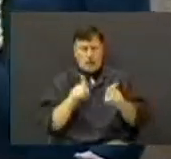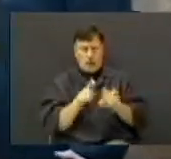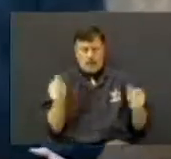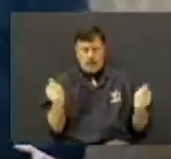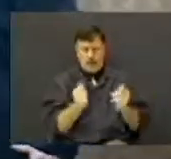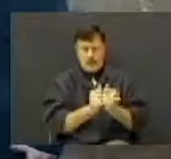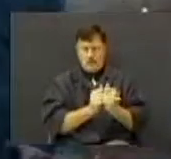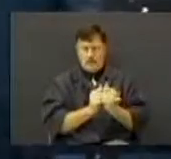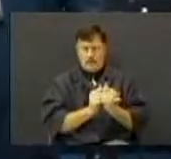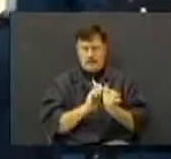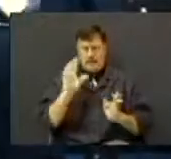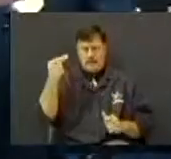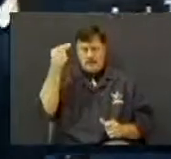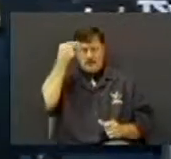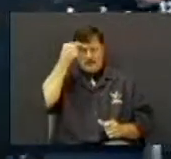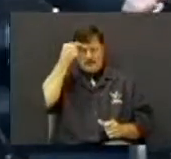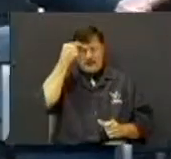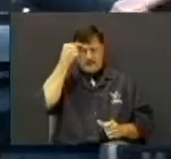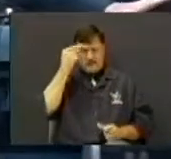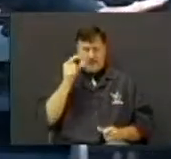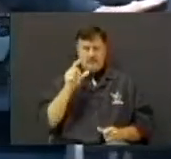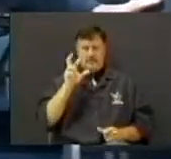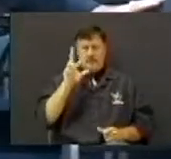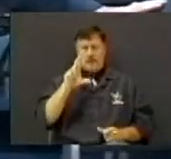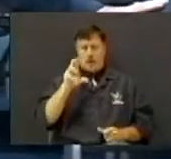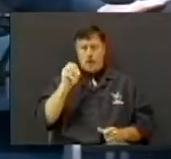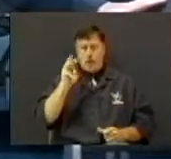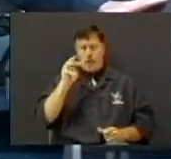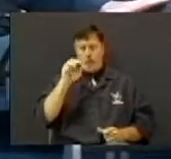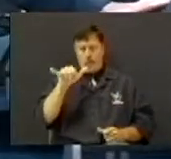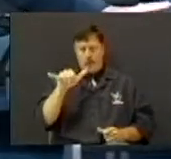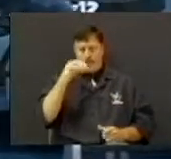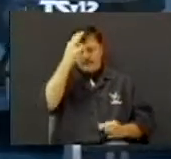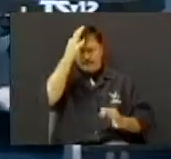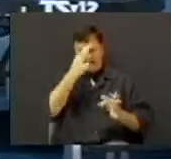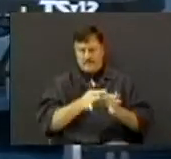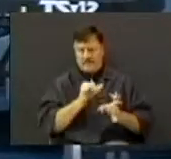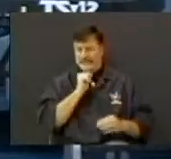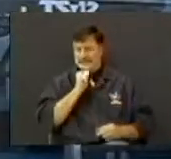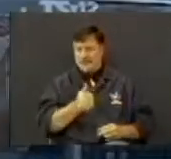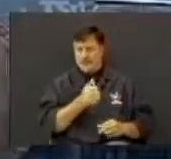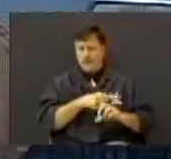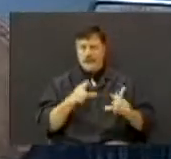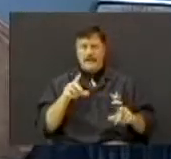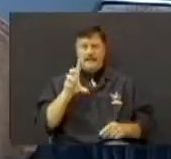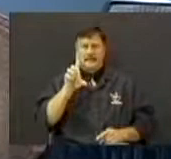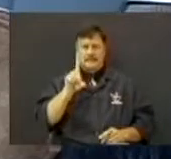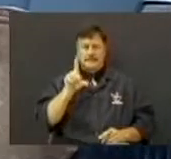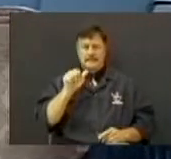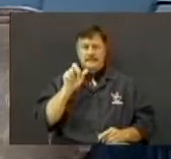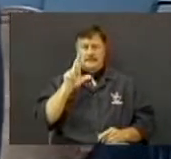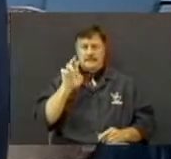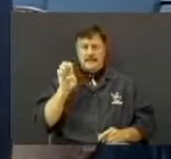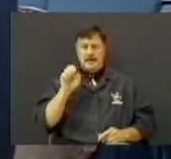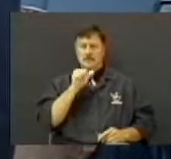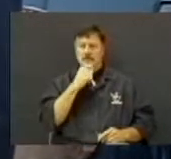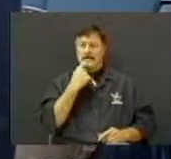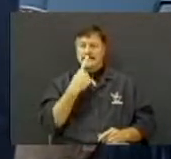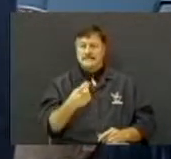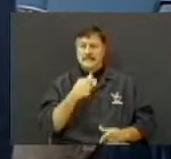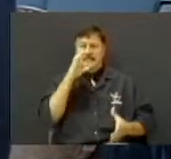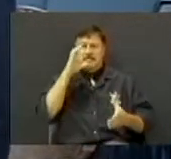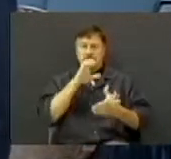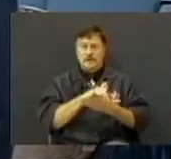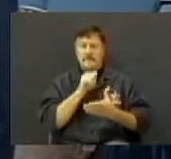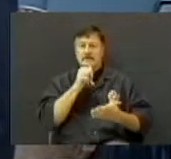Governor Romney's faith. I don't. But I dare not say that his wife